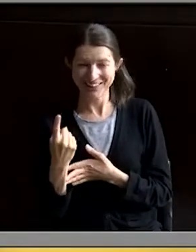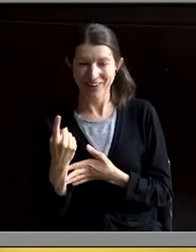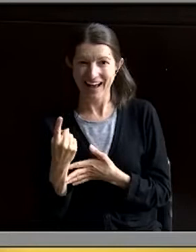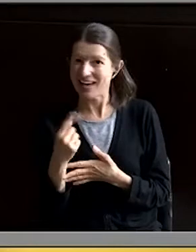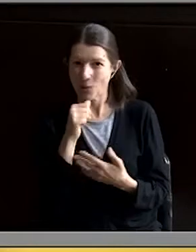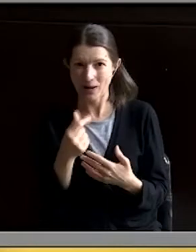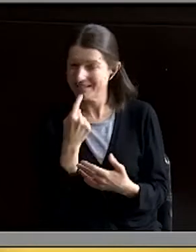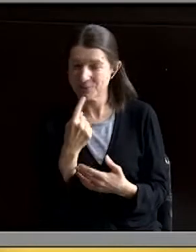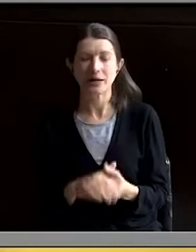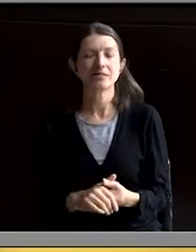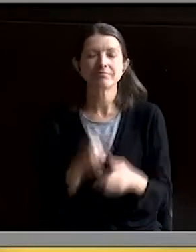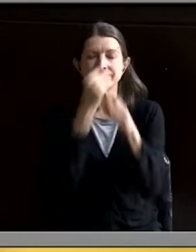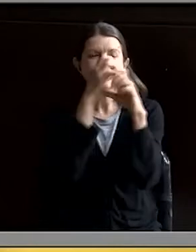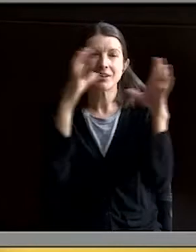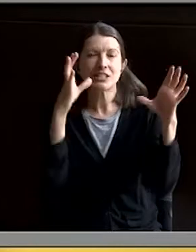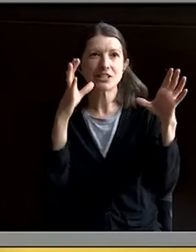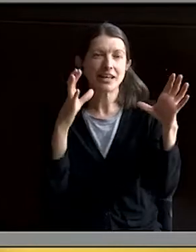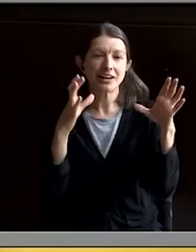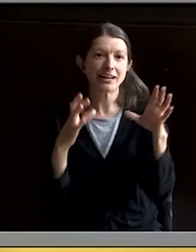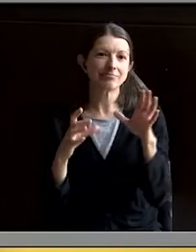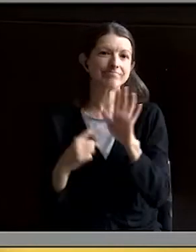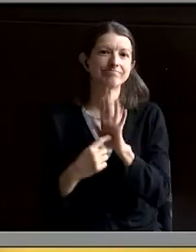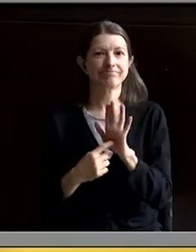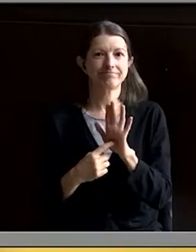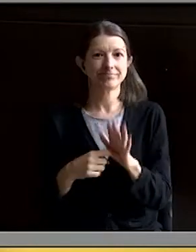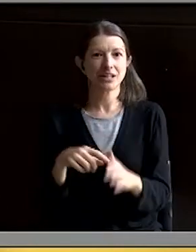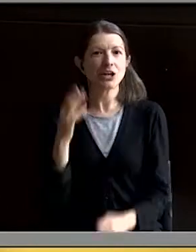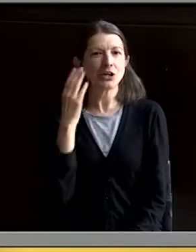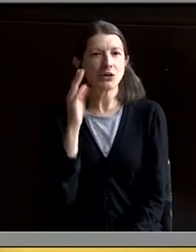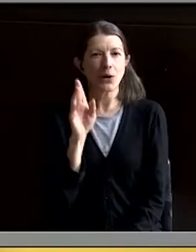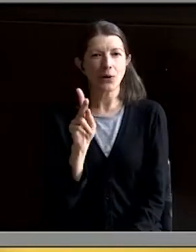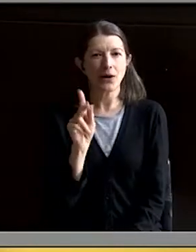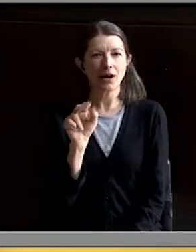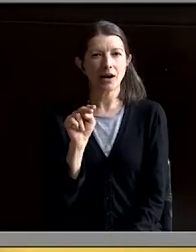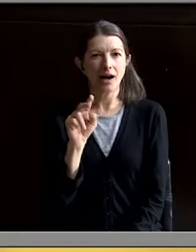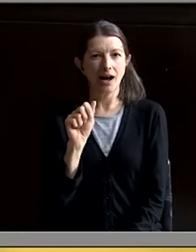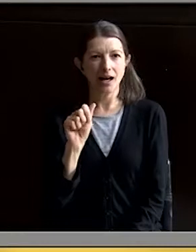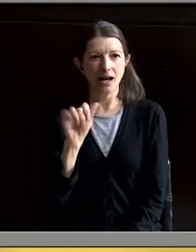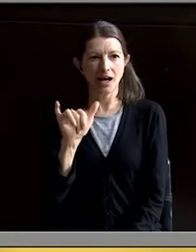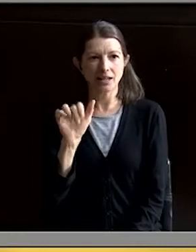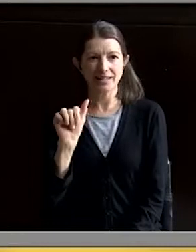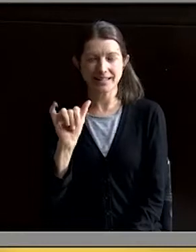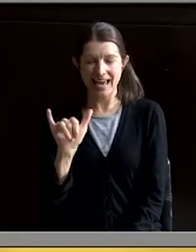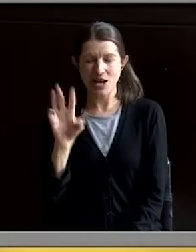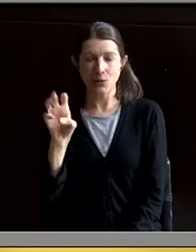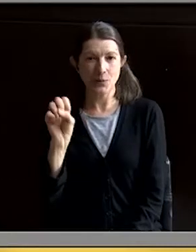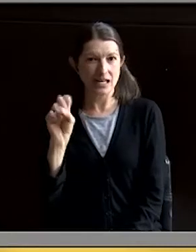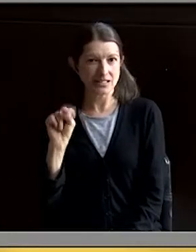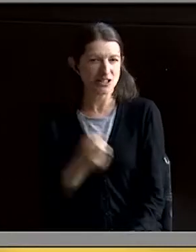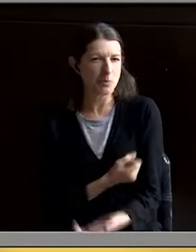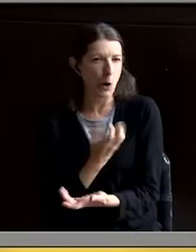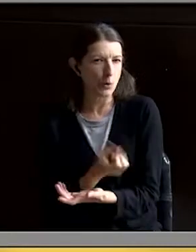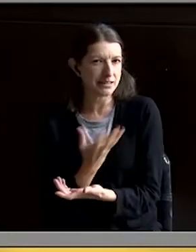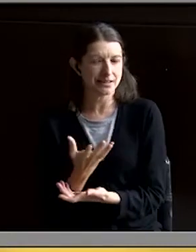You know, the visionary icon and street poet, Kanye West, once said, My greatest pain in